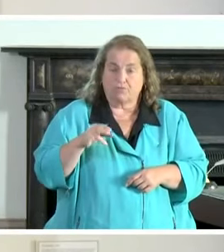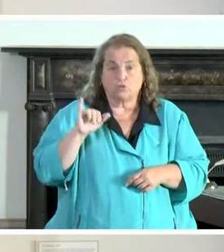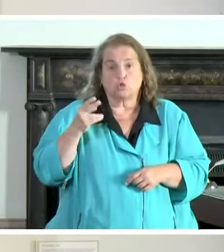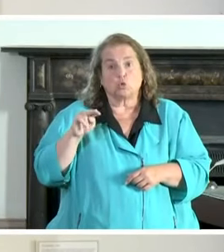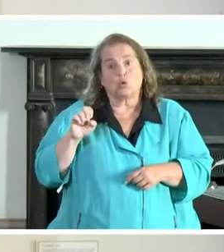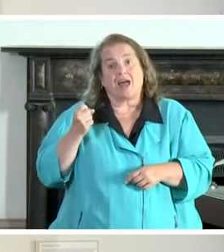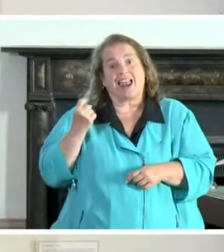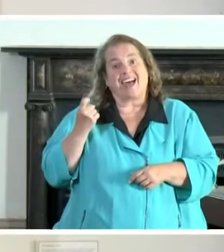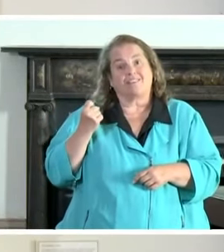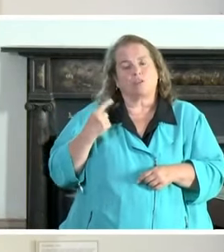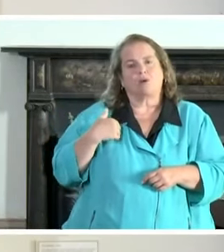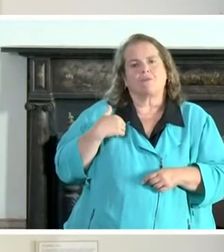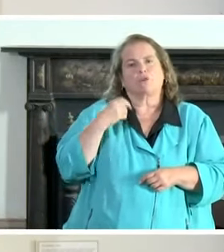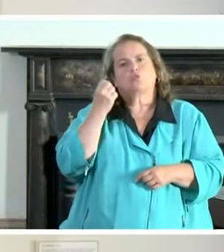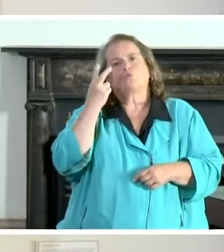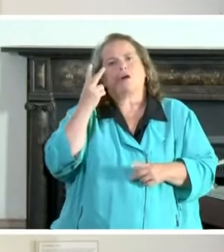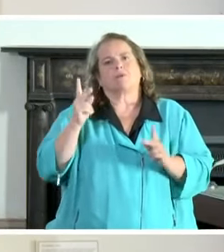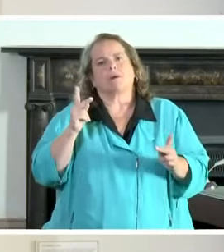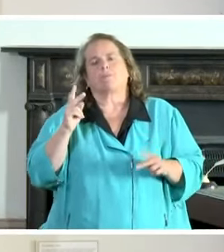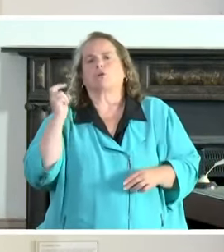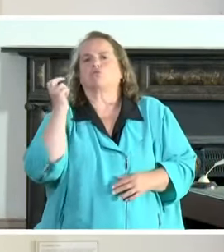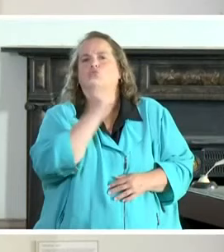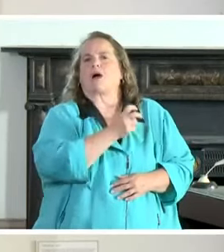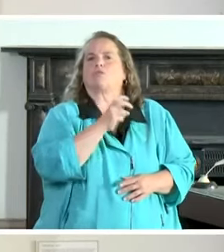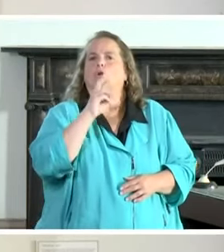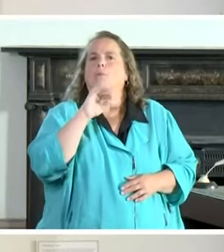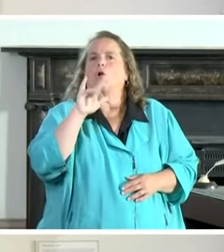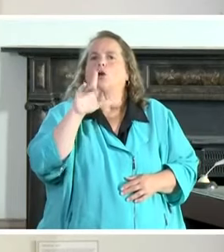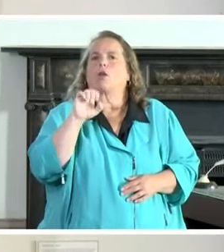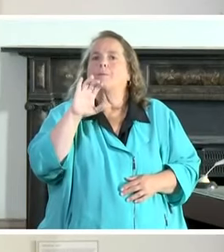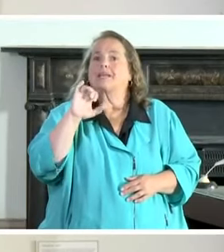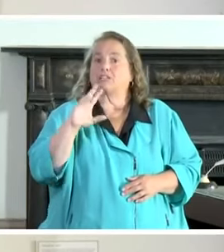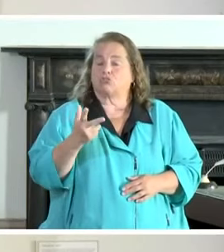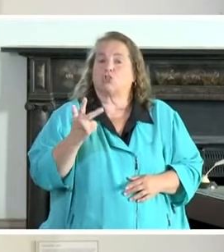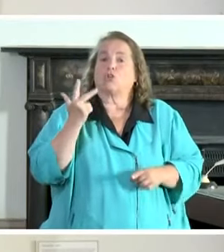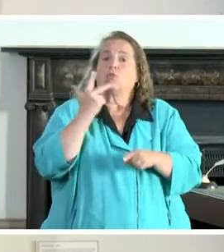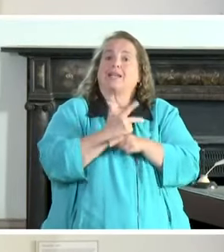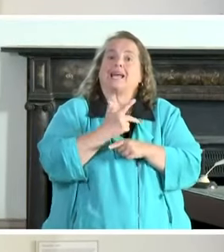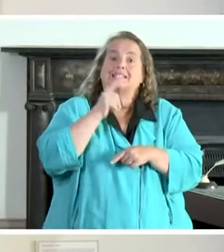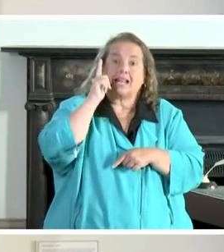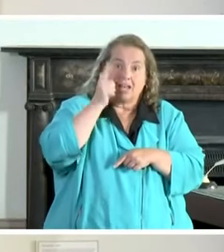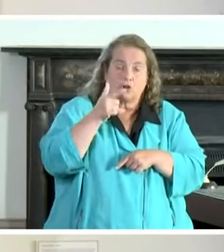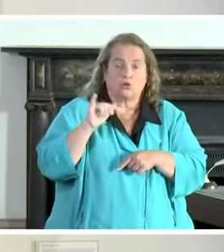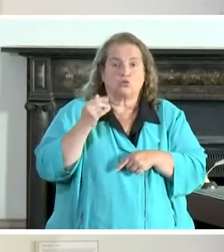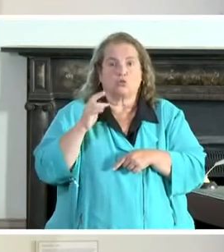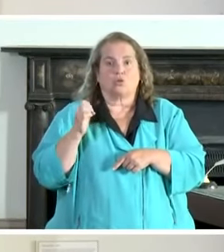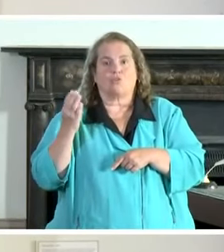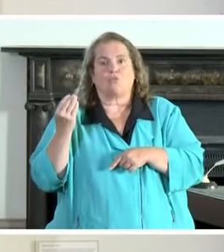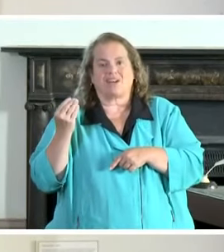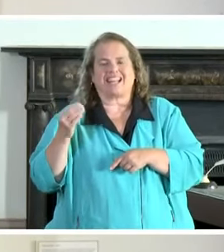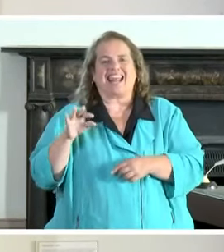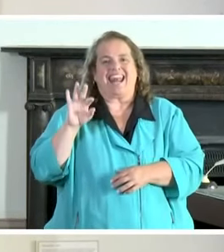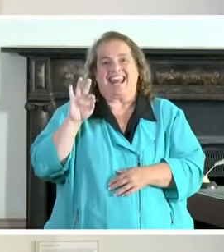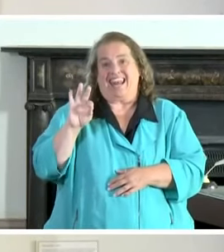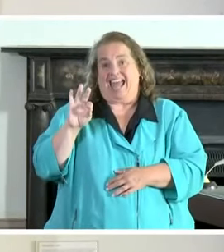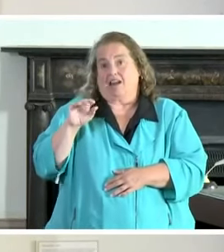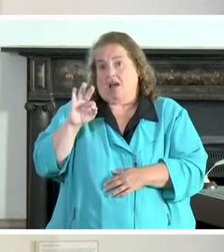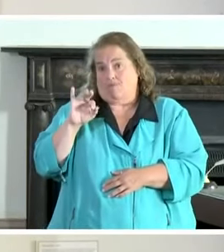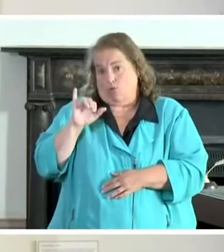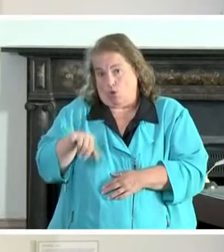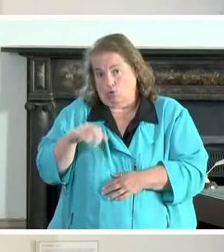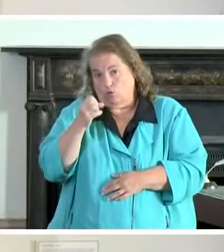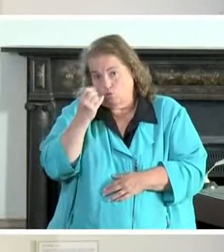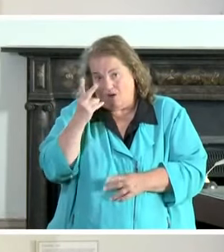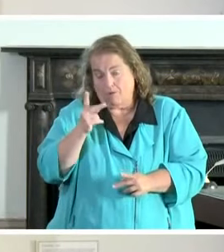12 kentuckians travel to myrtle beach they returned three days later on june 14th at least nine of those 12